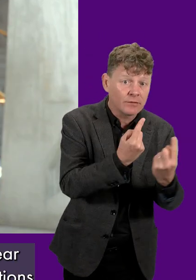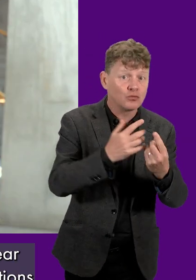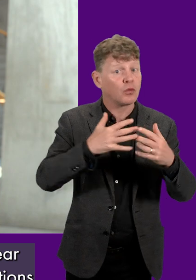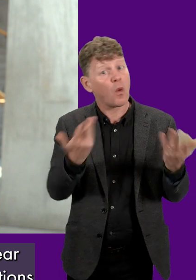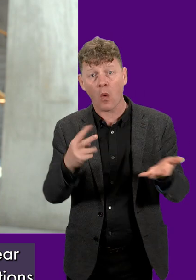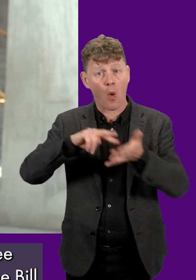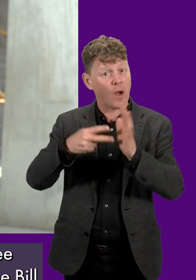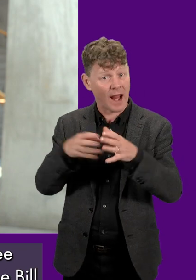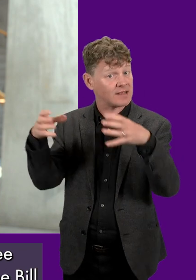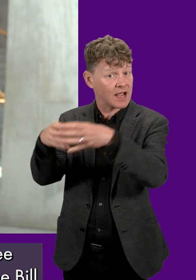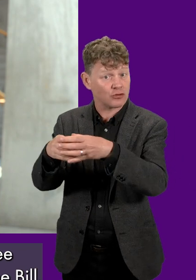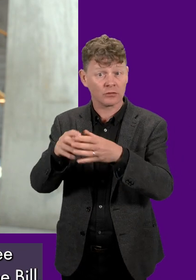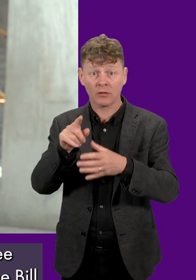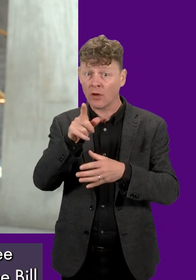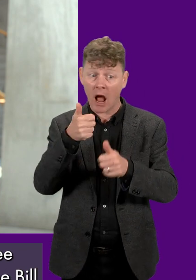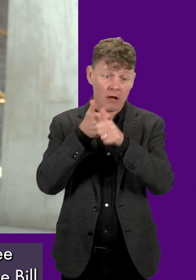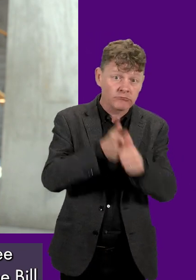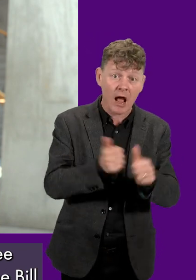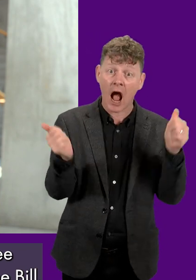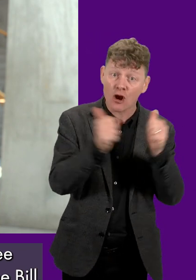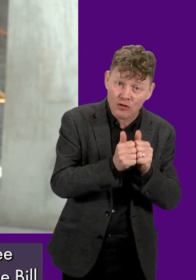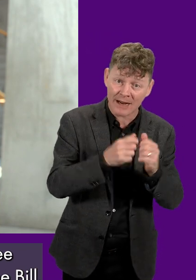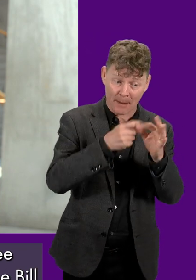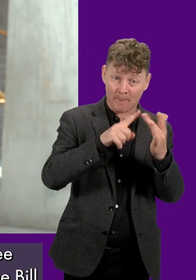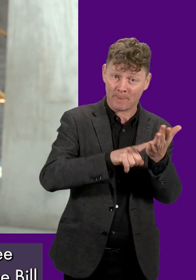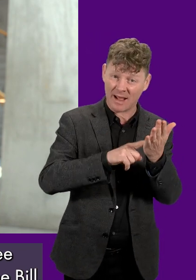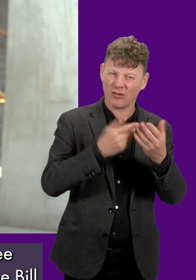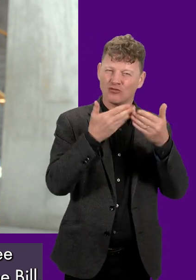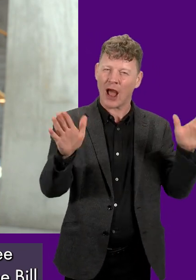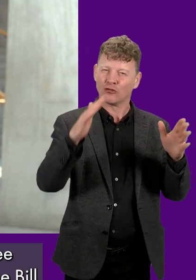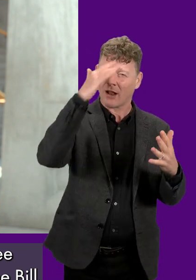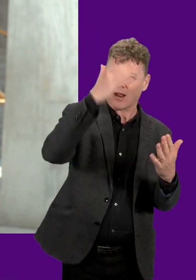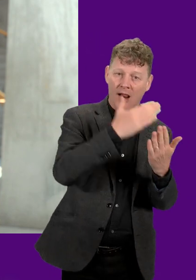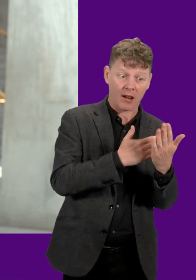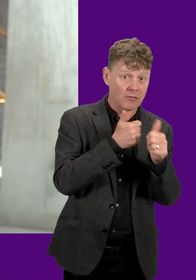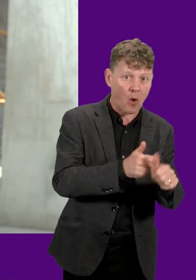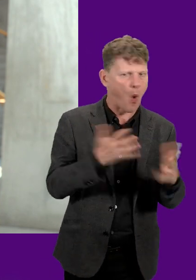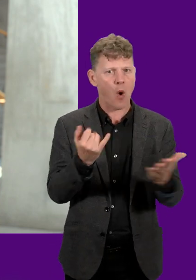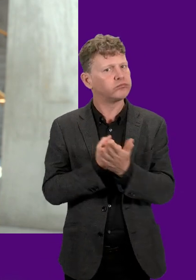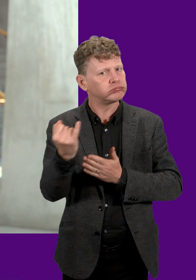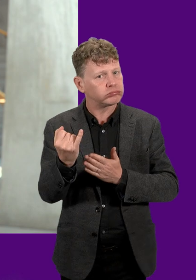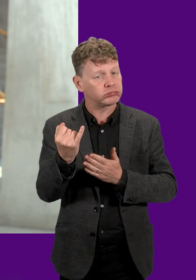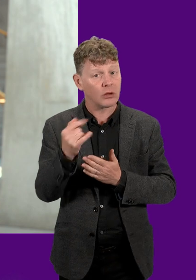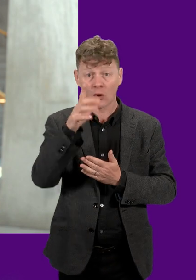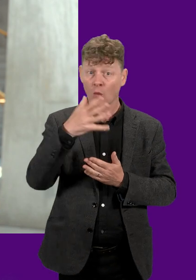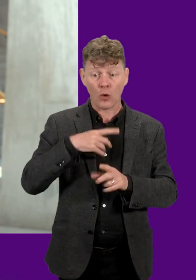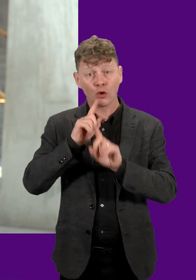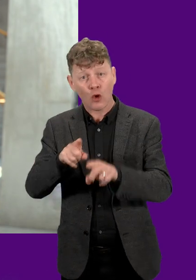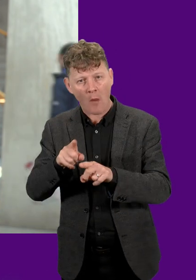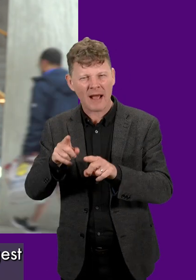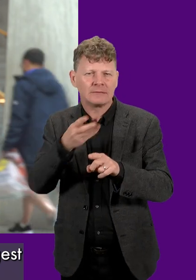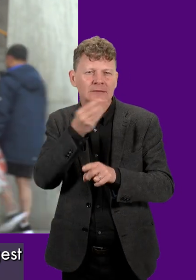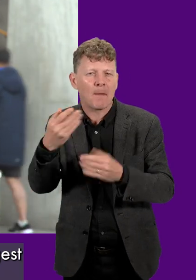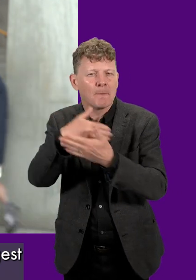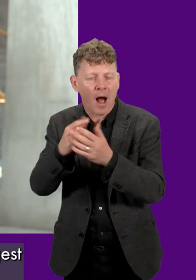organisations on whether or not they agree with the general principles of the bill, if they have comments on specific provisions